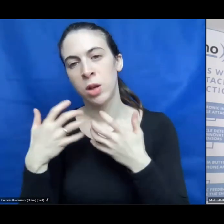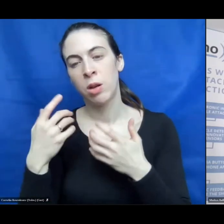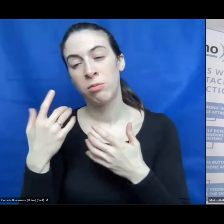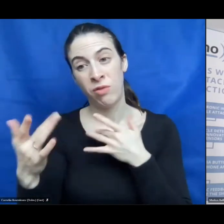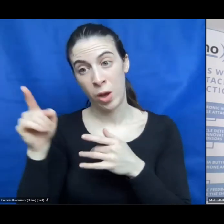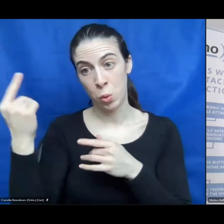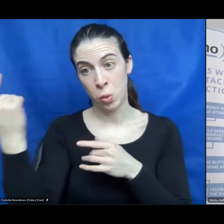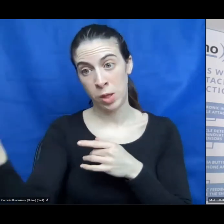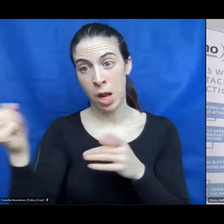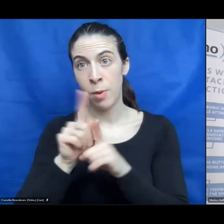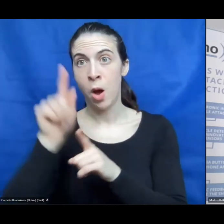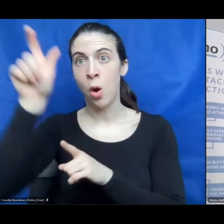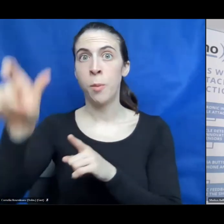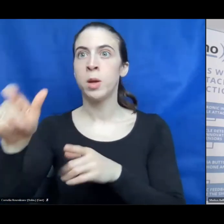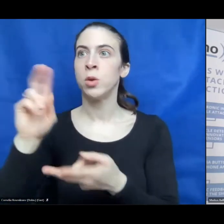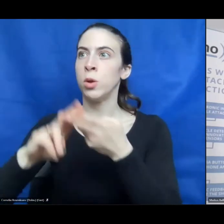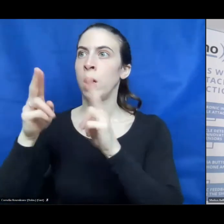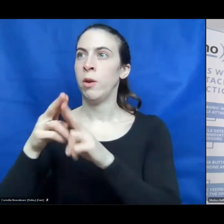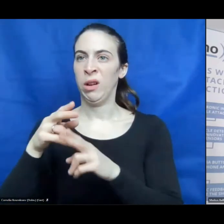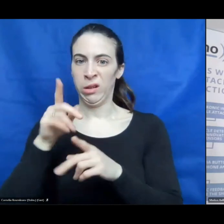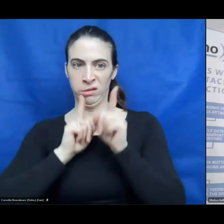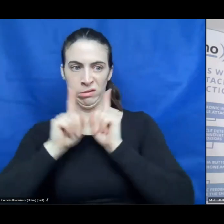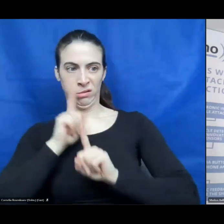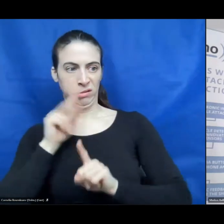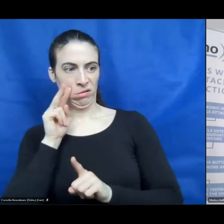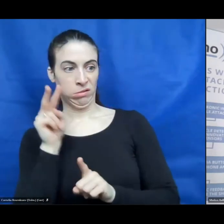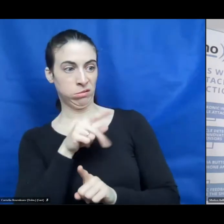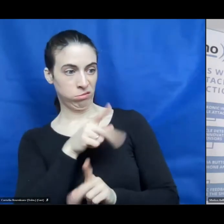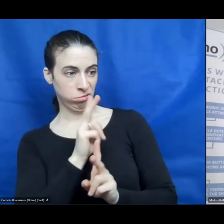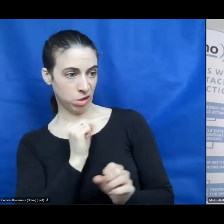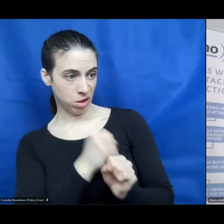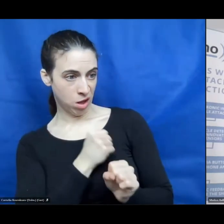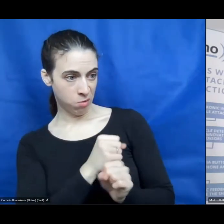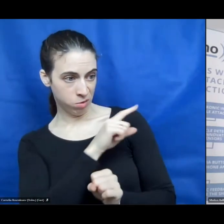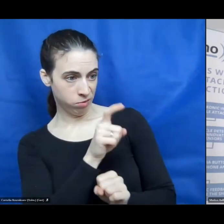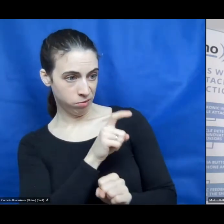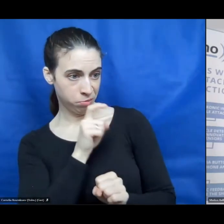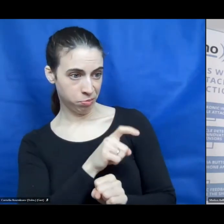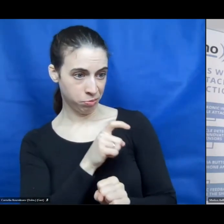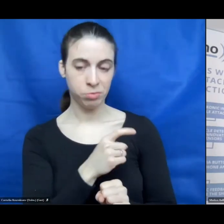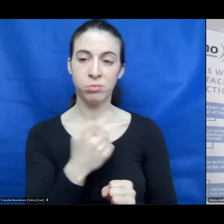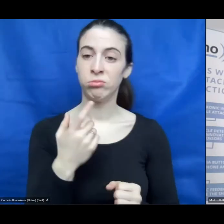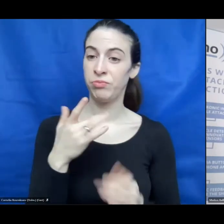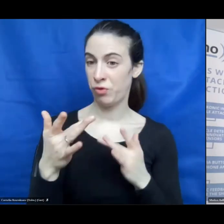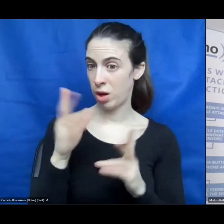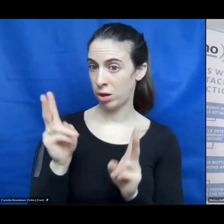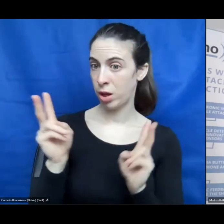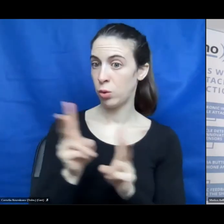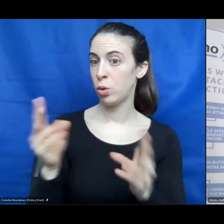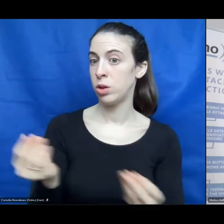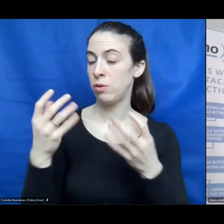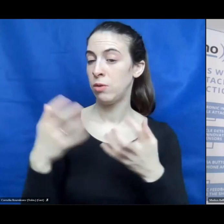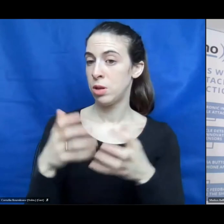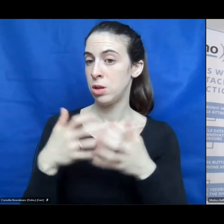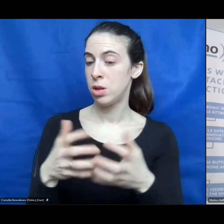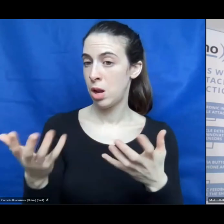skeptical people who thought about, yeah, you are a disability, the people with disability, how should you run